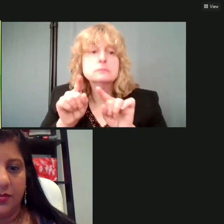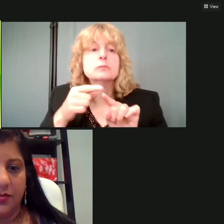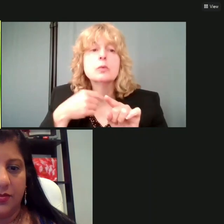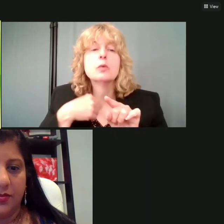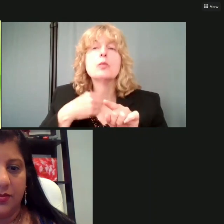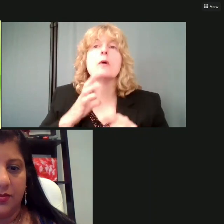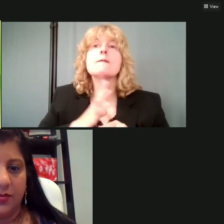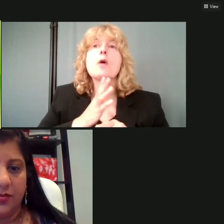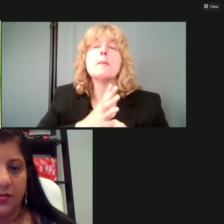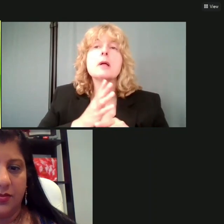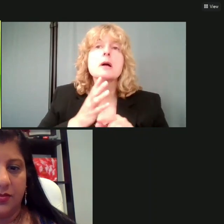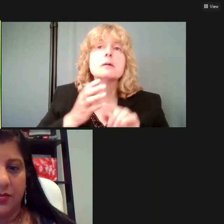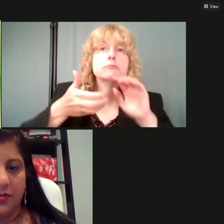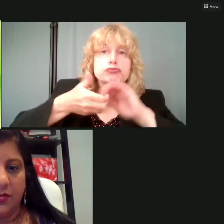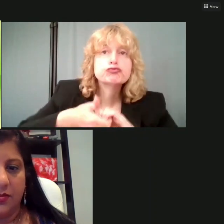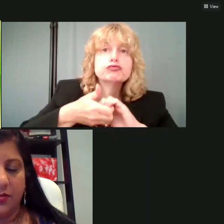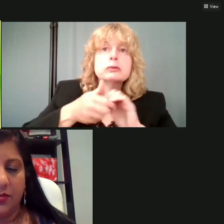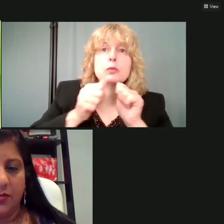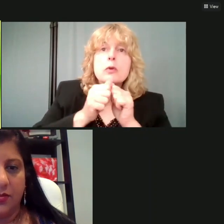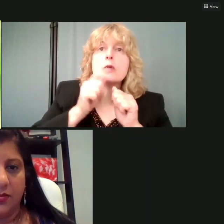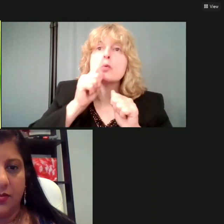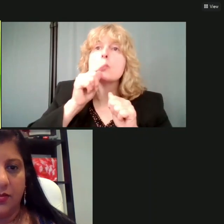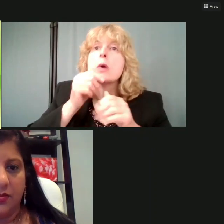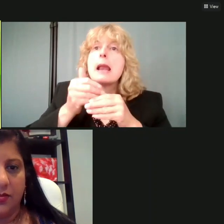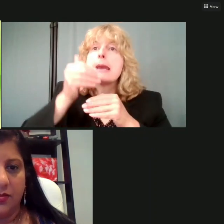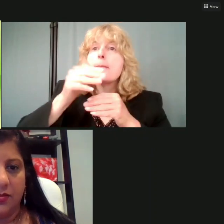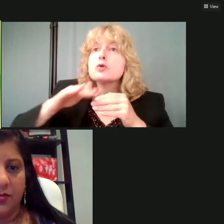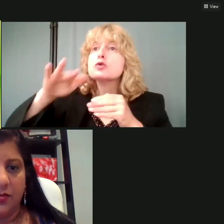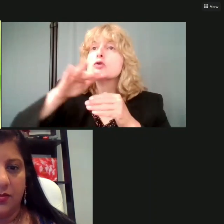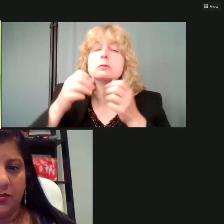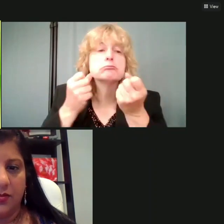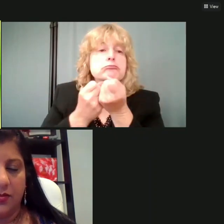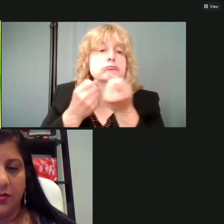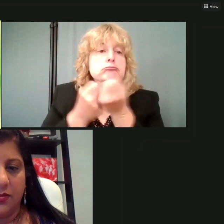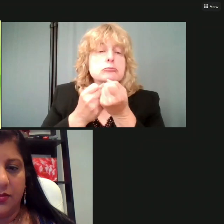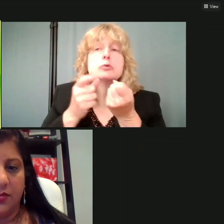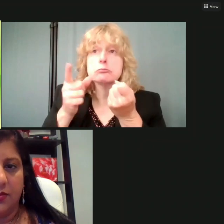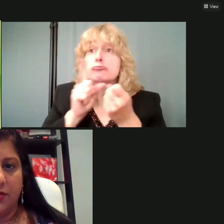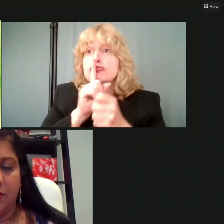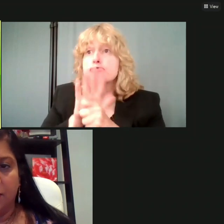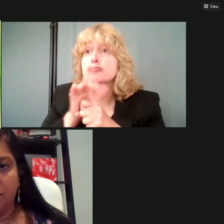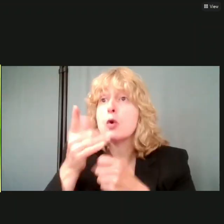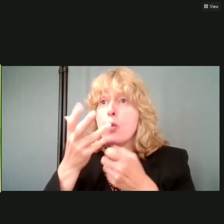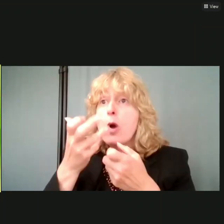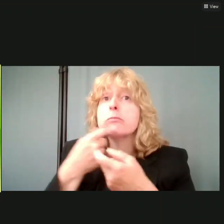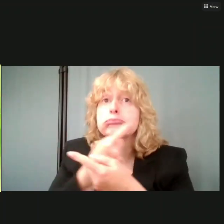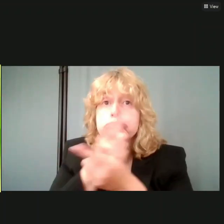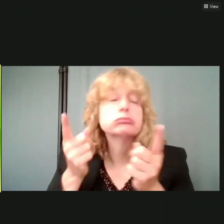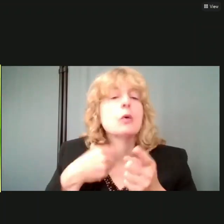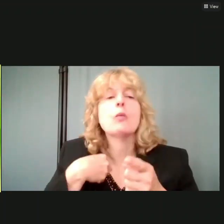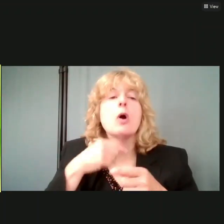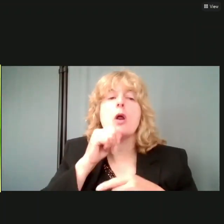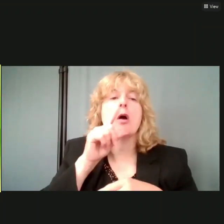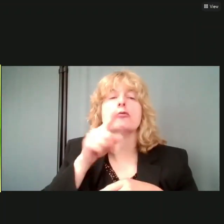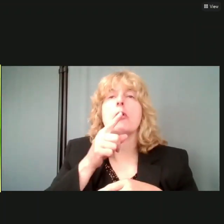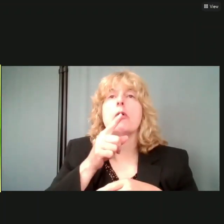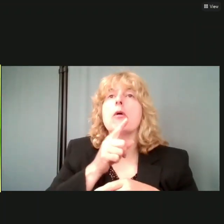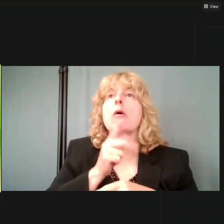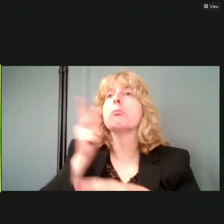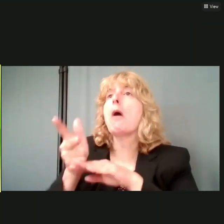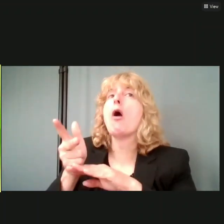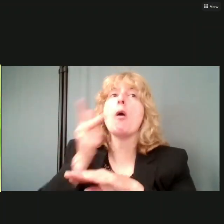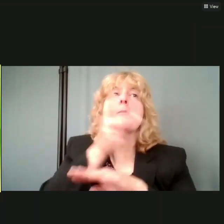with a neighborhood sponsor who's committed to getting the word out. Uh, we don't just go and park wherever we choose. We,